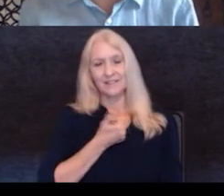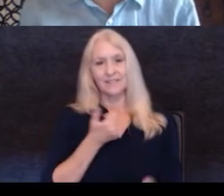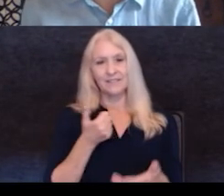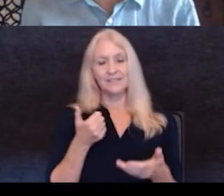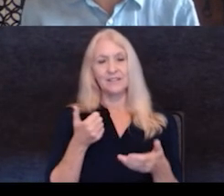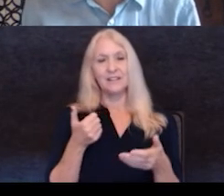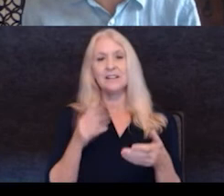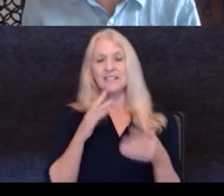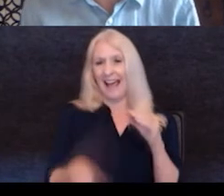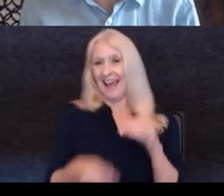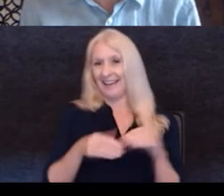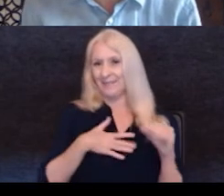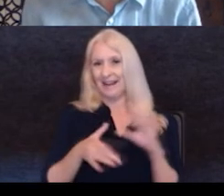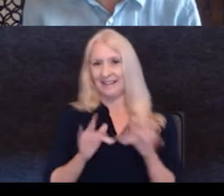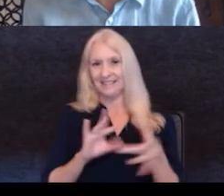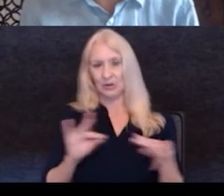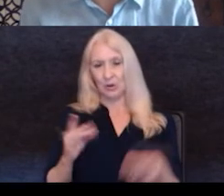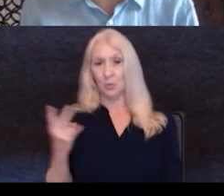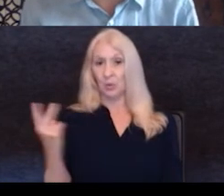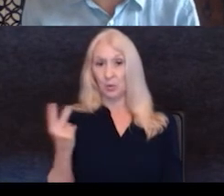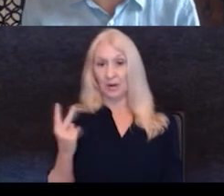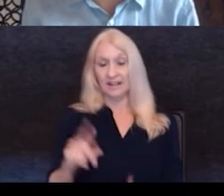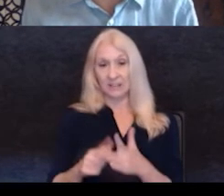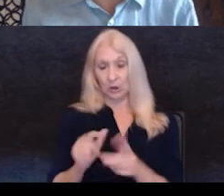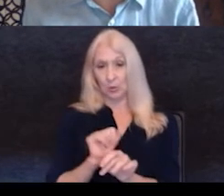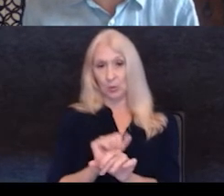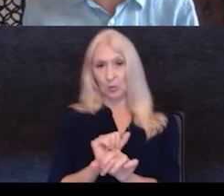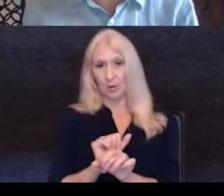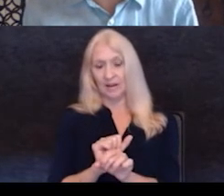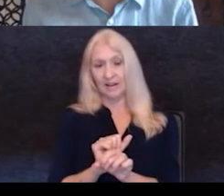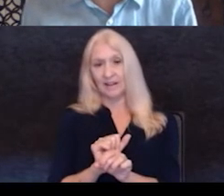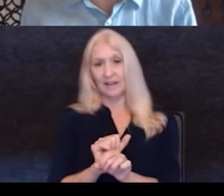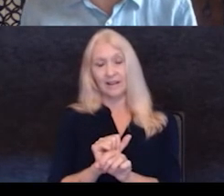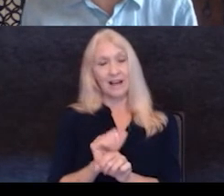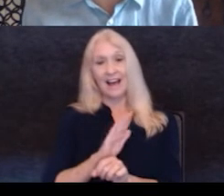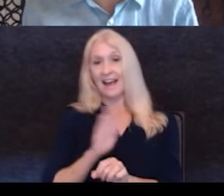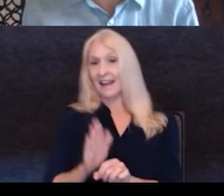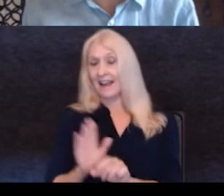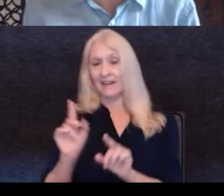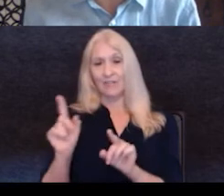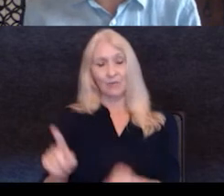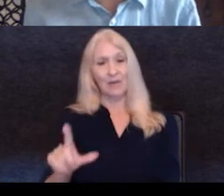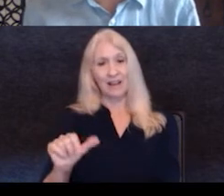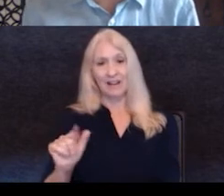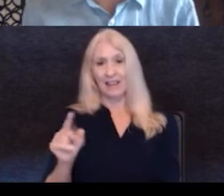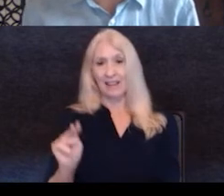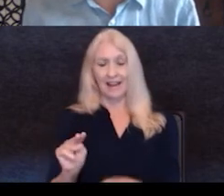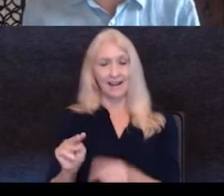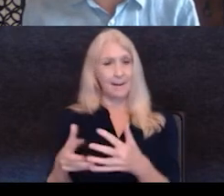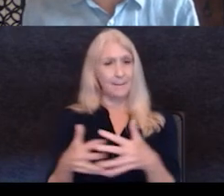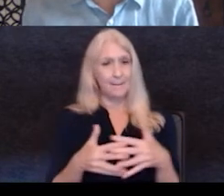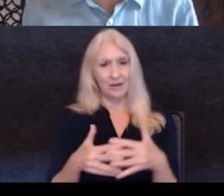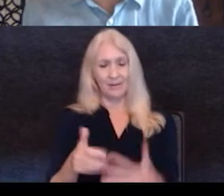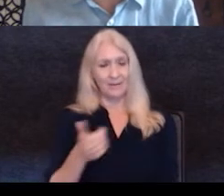story left off when we, when we started working, I never been to Latin America whatsoever. And so my